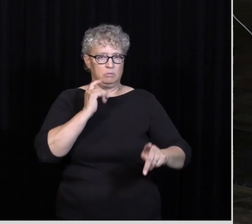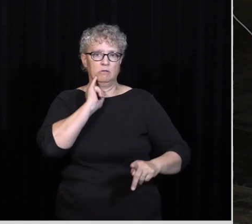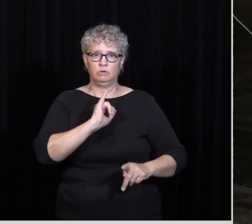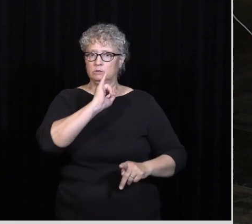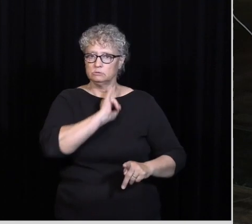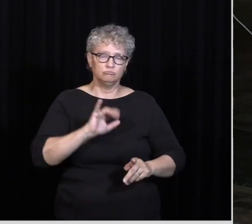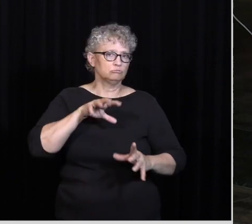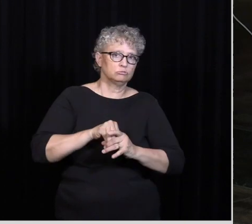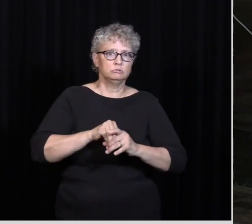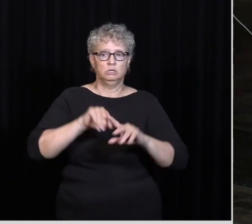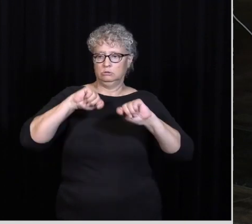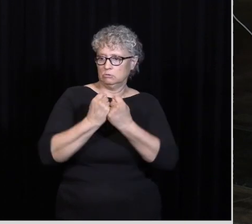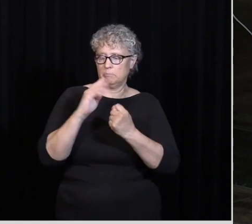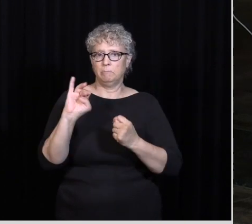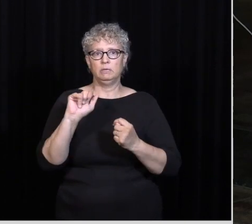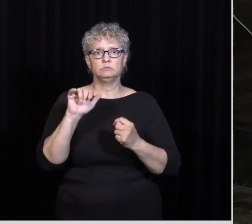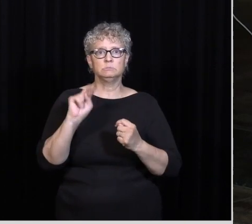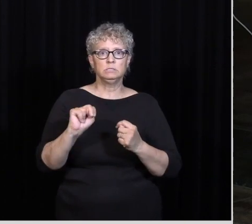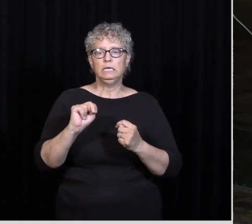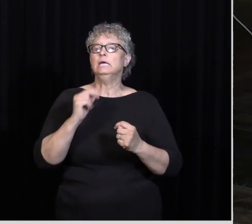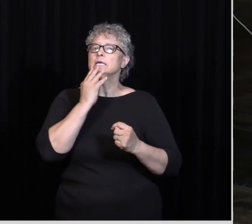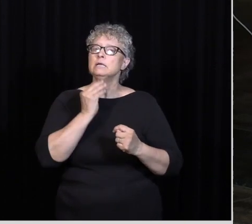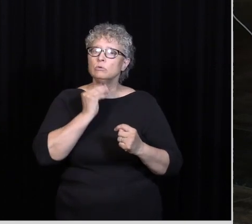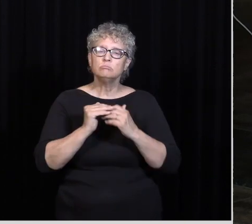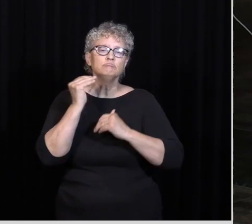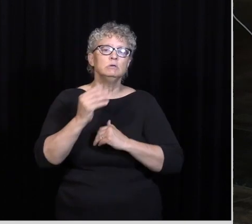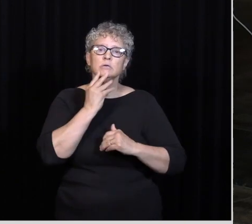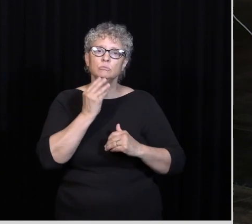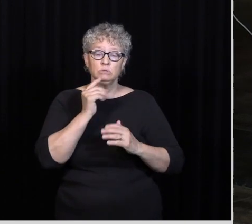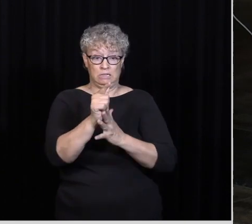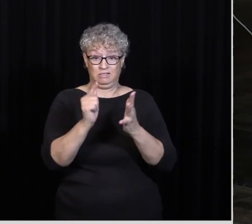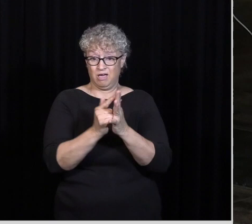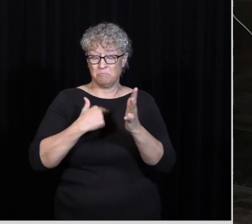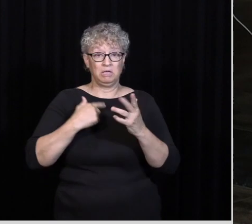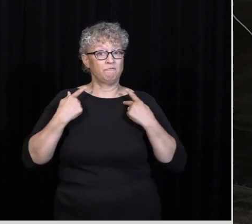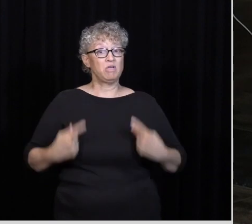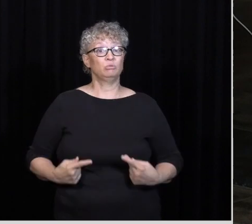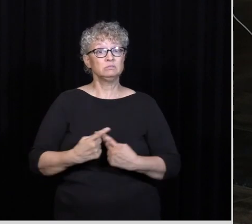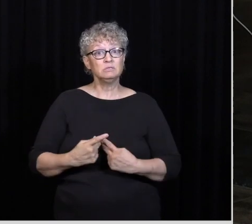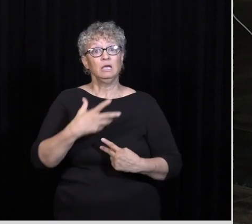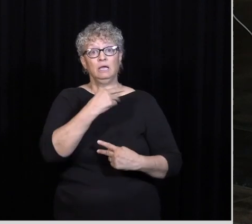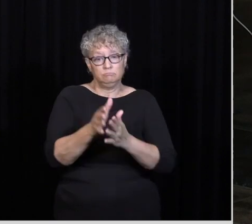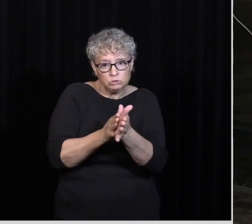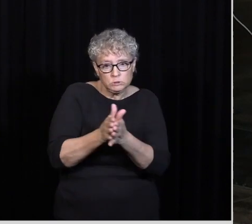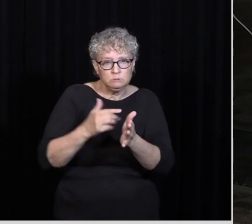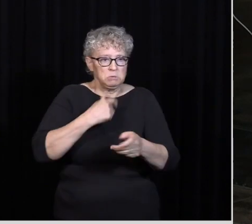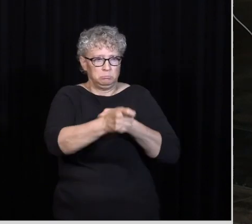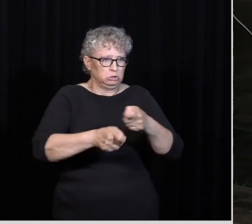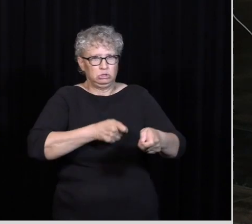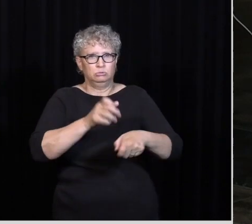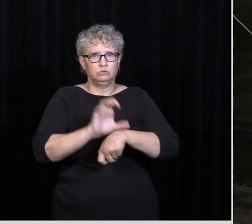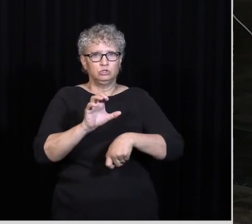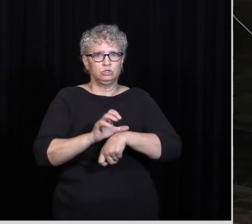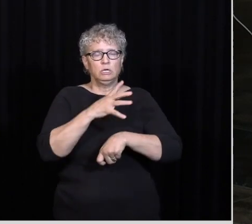Of the tribe of Benjamin A Hebrew of Hebrews As to the law A Pharisee As to zeal A persecutor Of the church